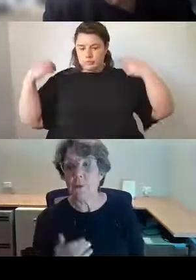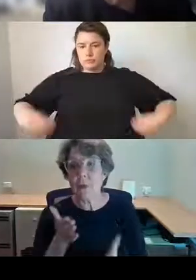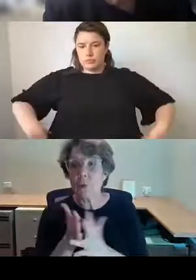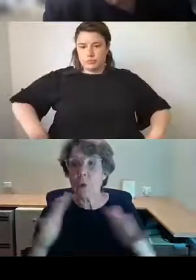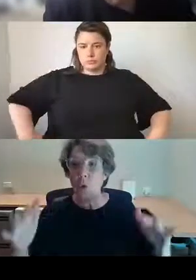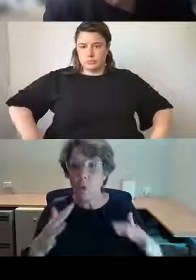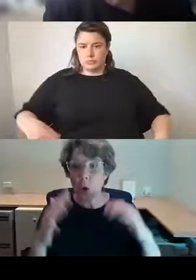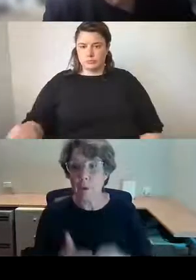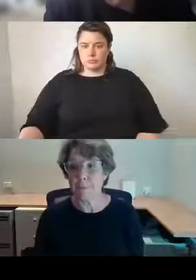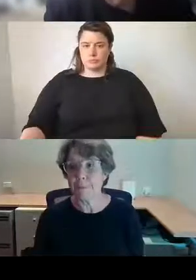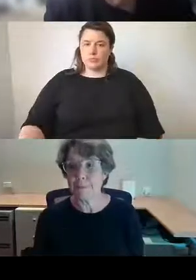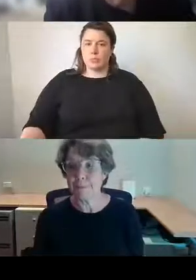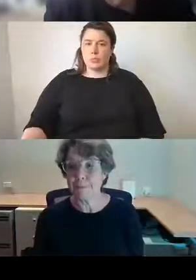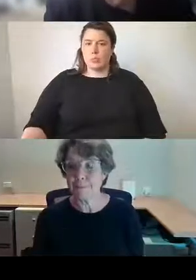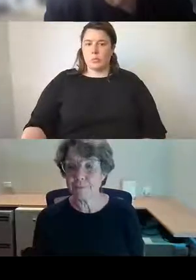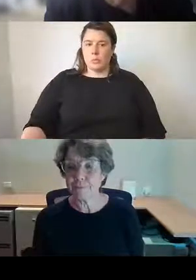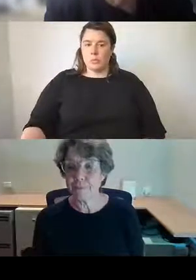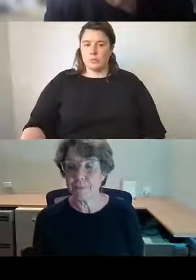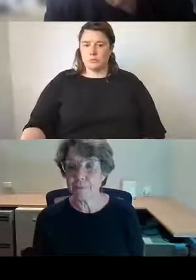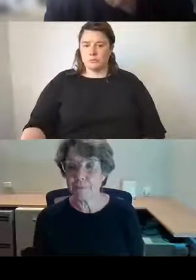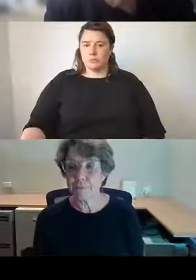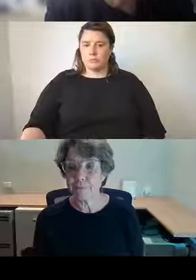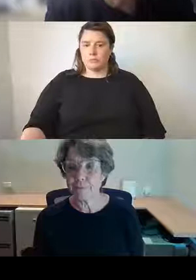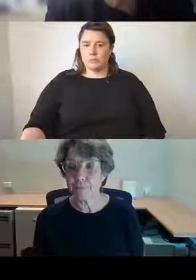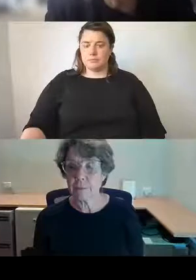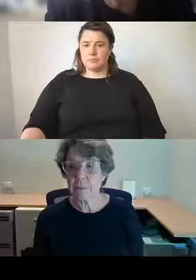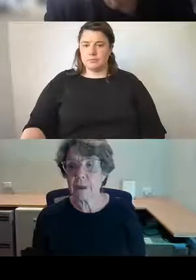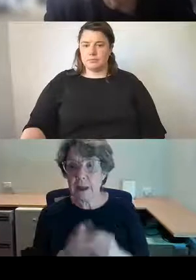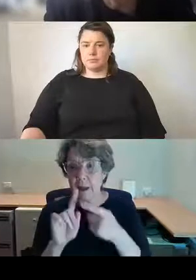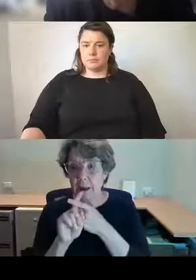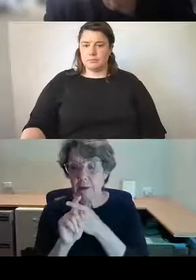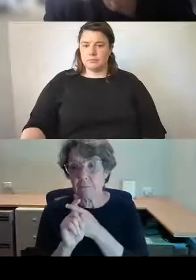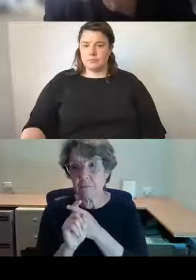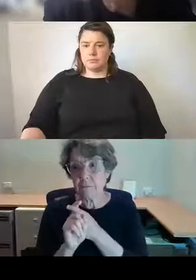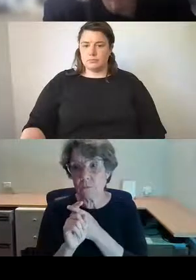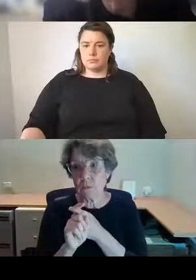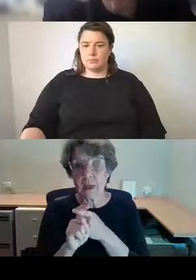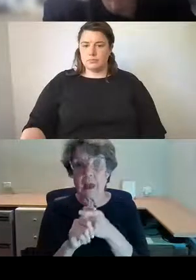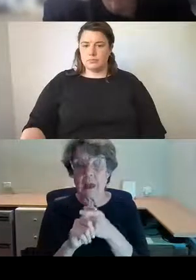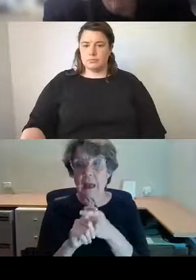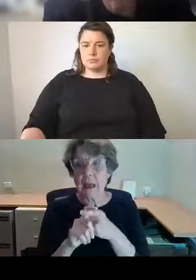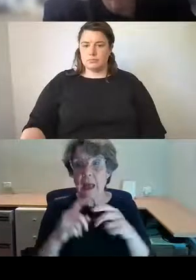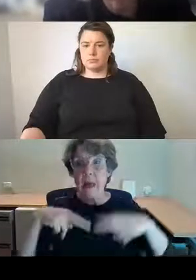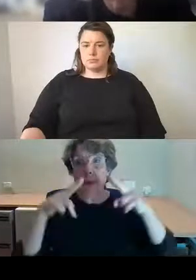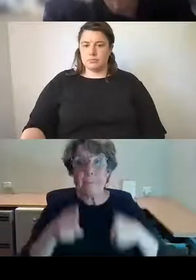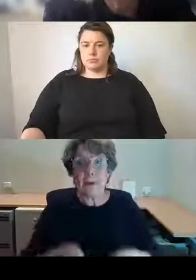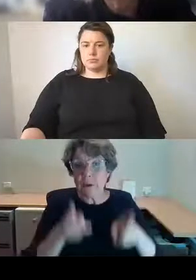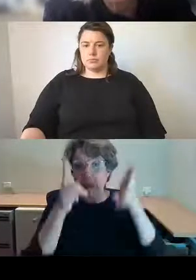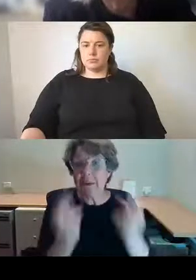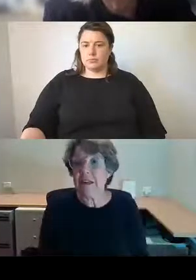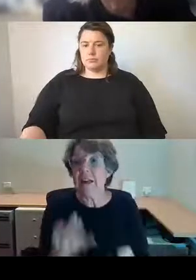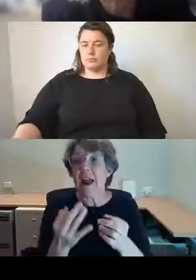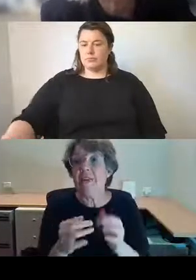And it remained, the building remained without its clock tower until the